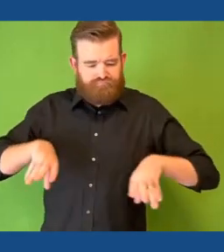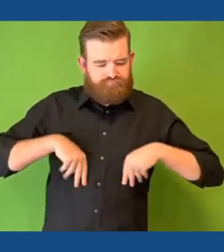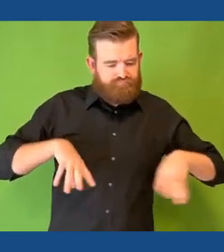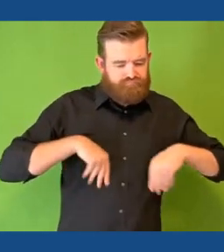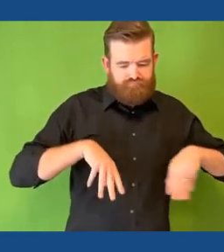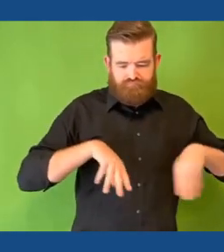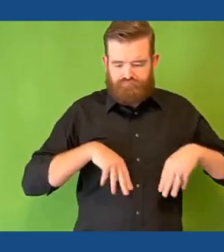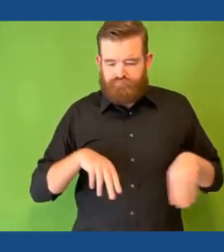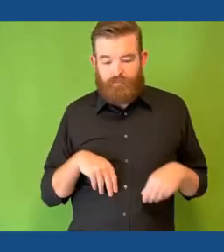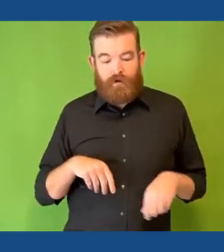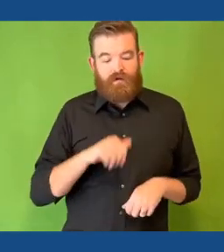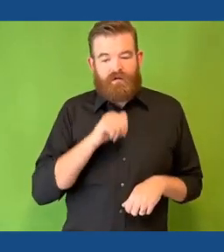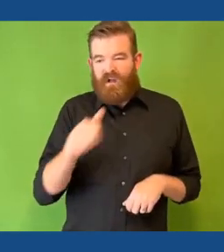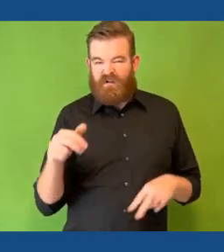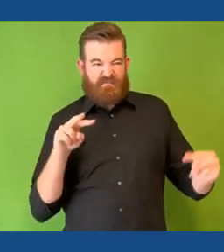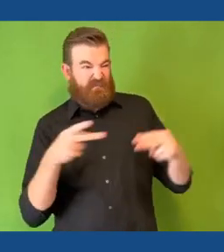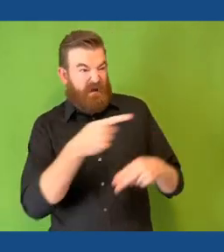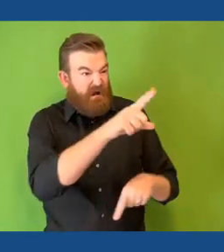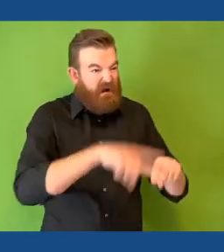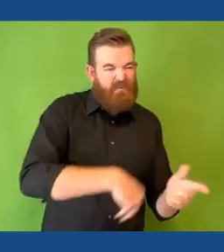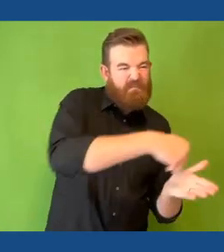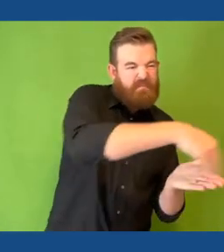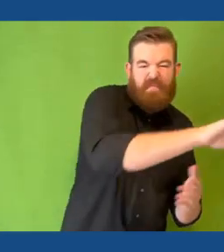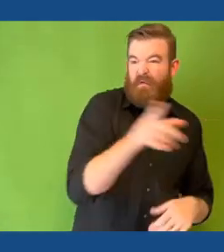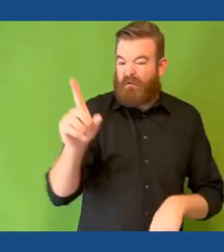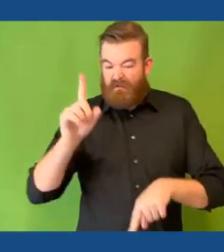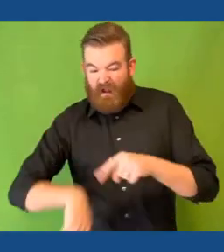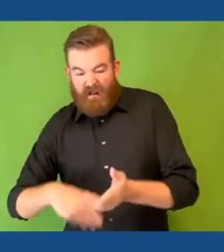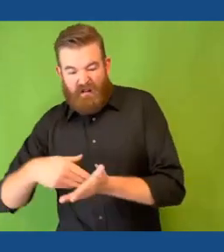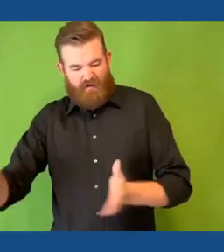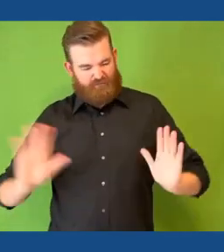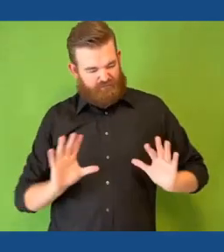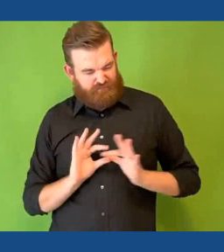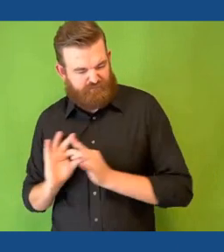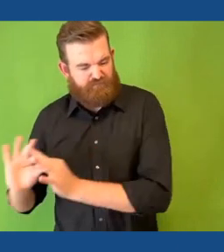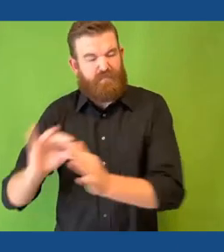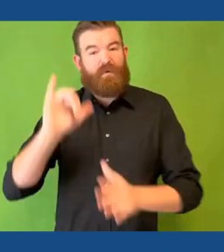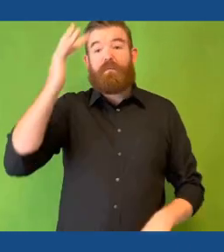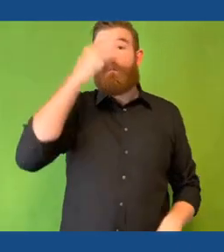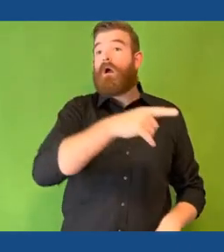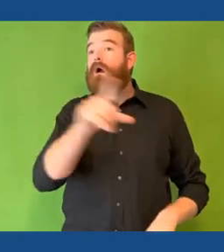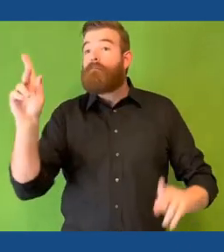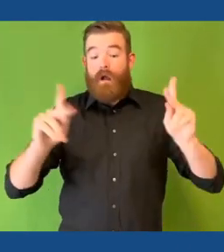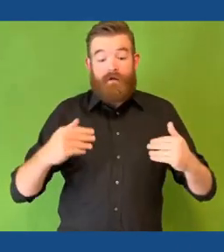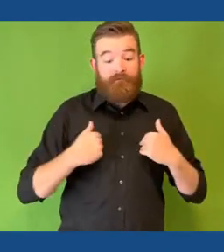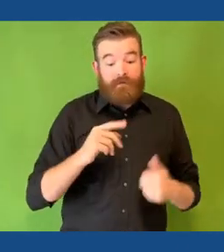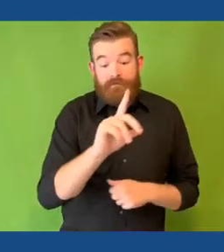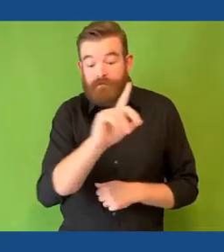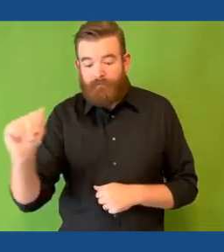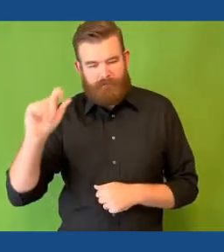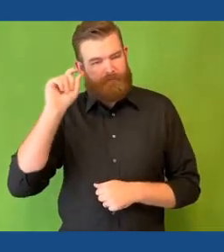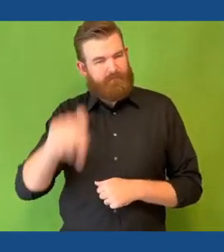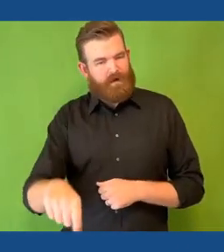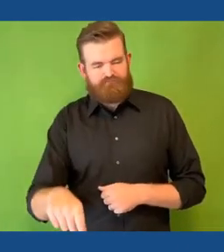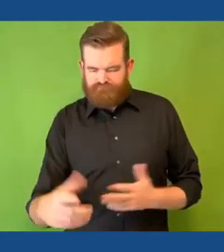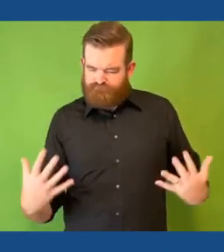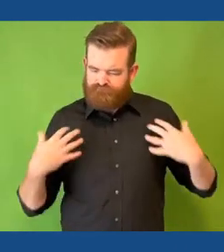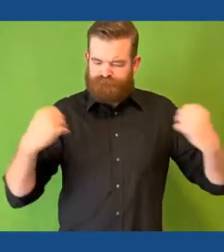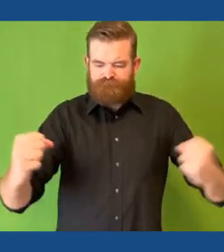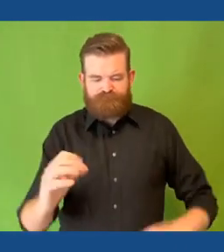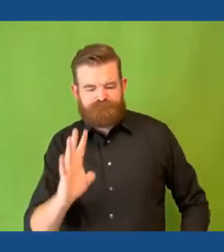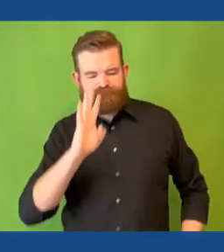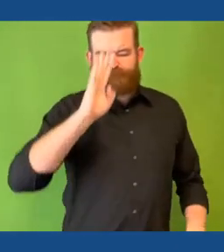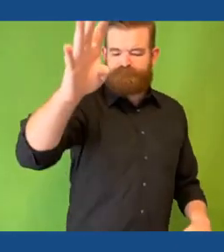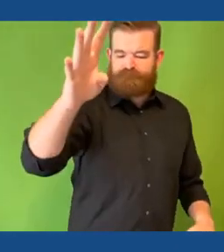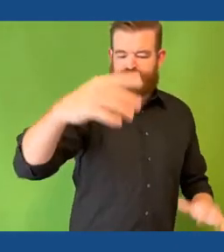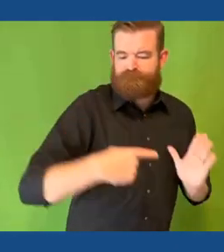through who they are and what they can do instead of looking at what they can't do. That's why everybody who has a disability needs